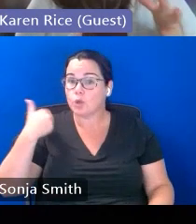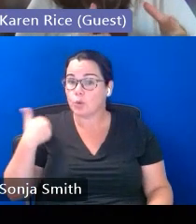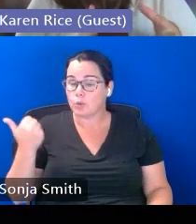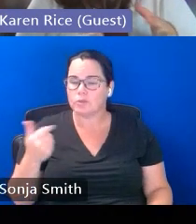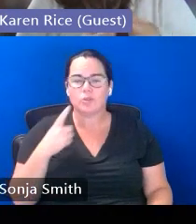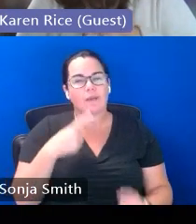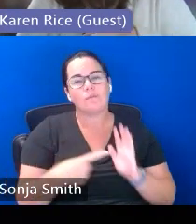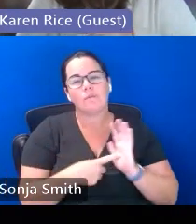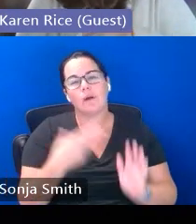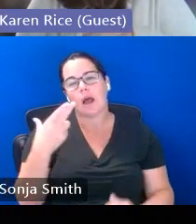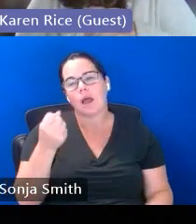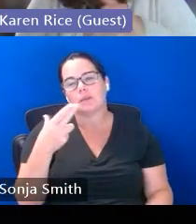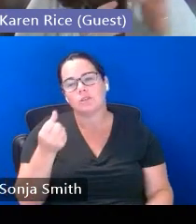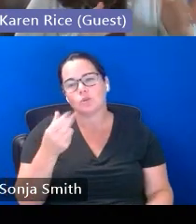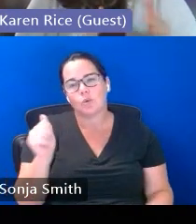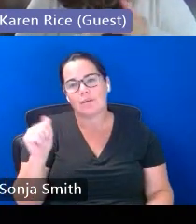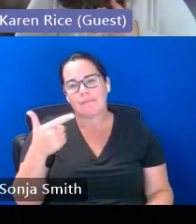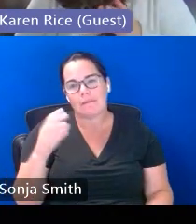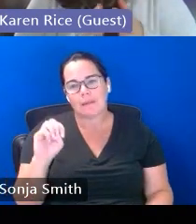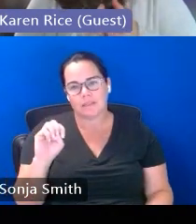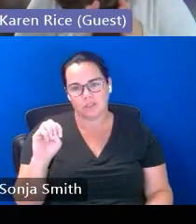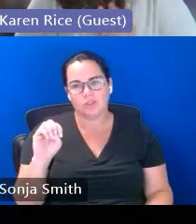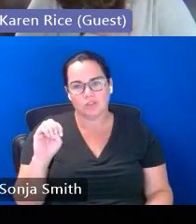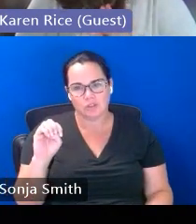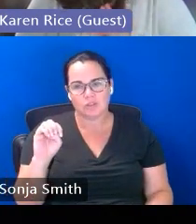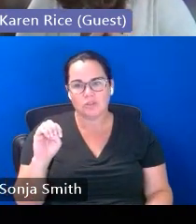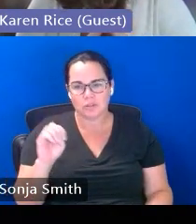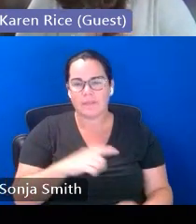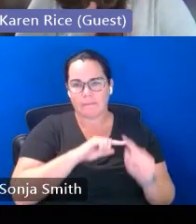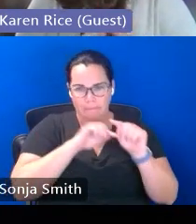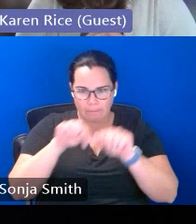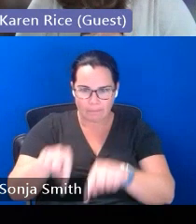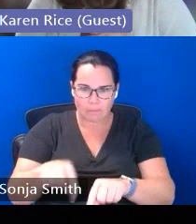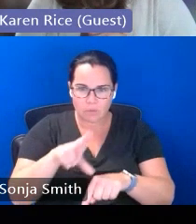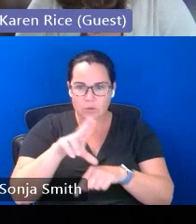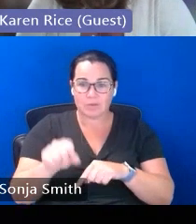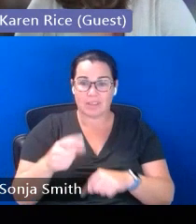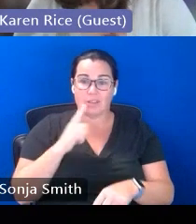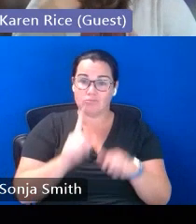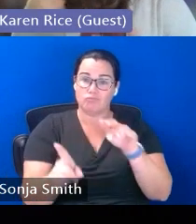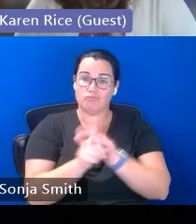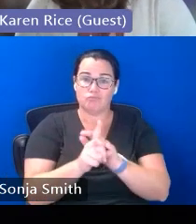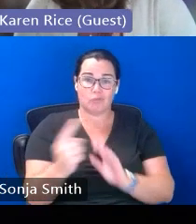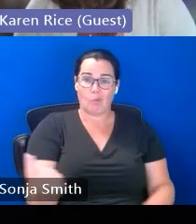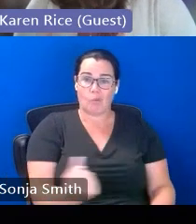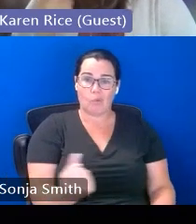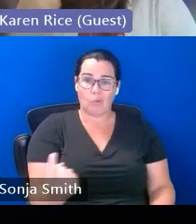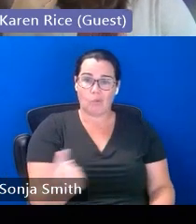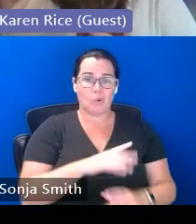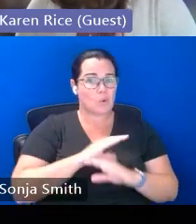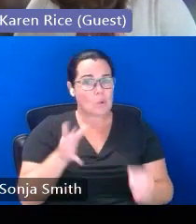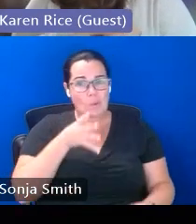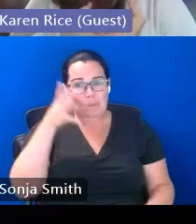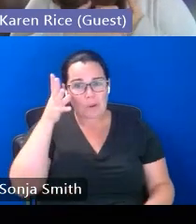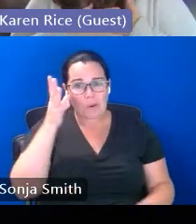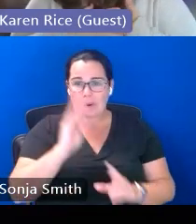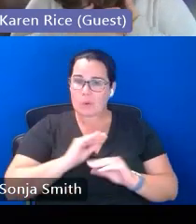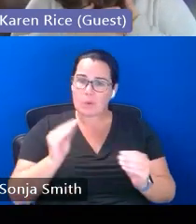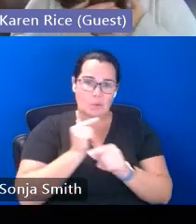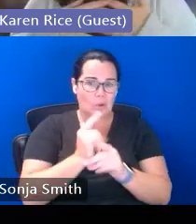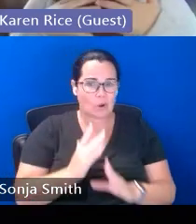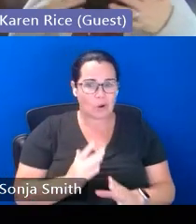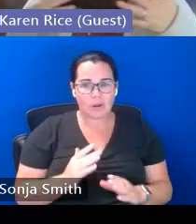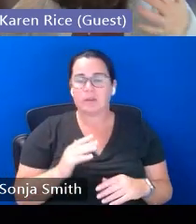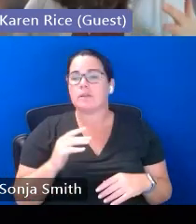high school age-ish youth who are coming to the u.s are coming alone with no parent or guardian and they're living with friends or relatives